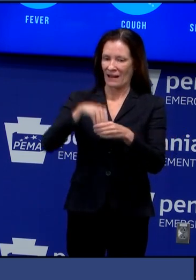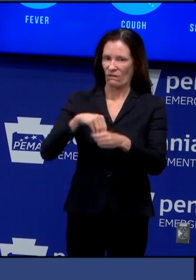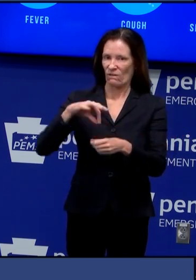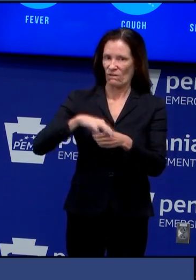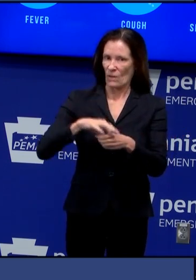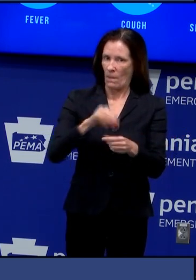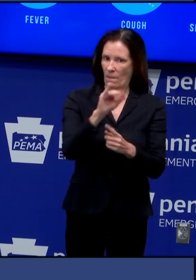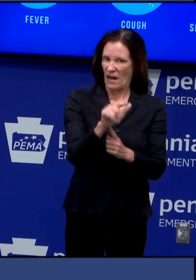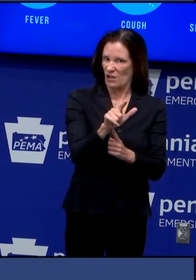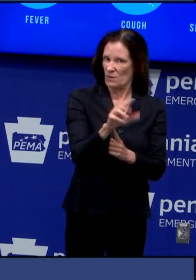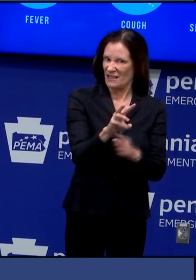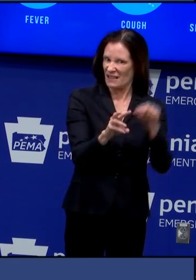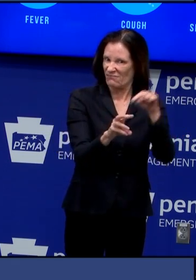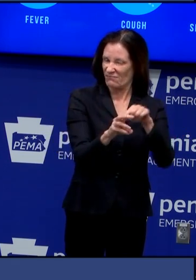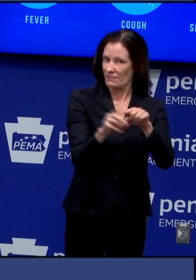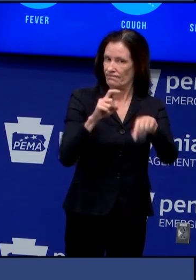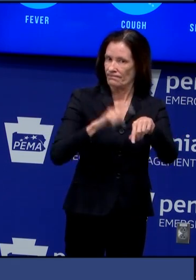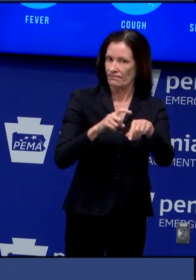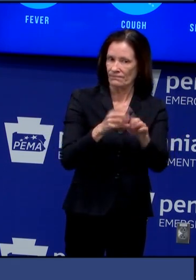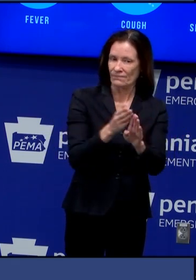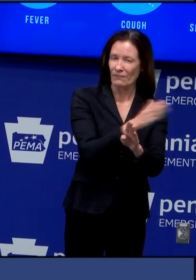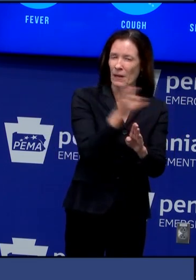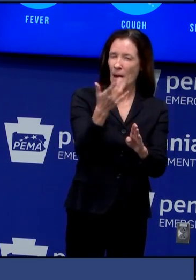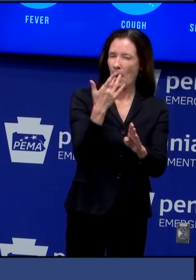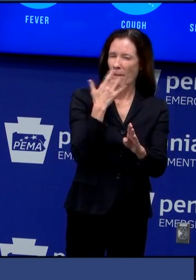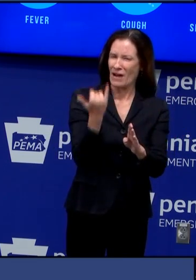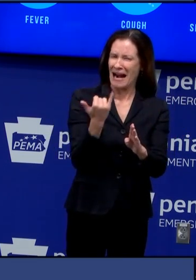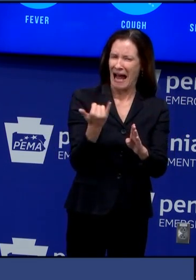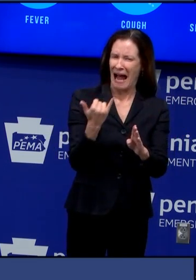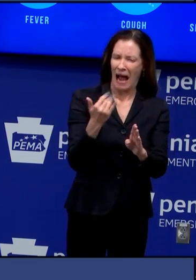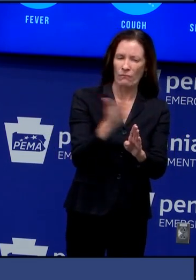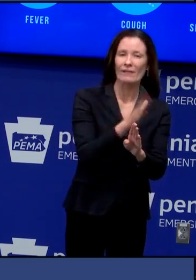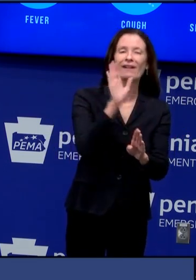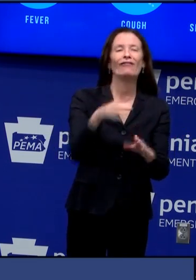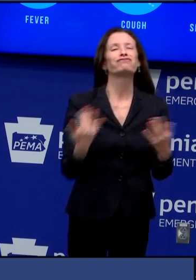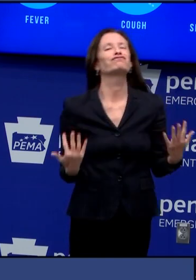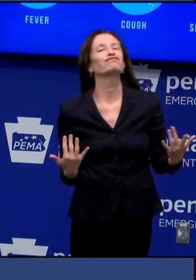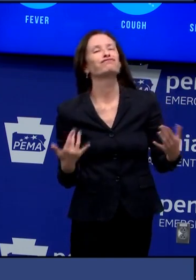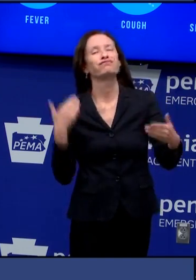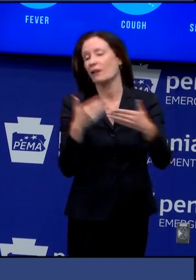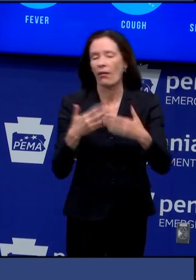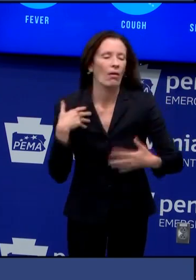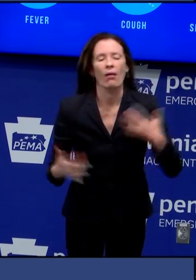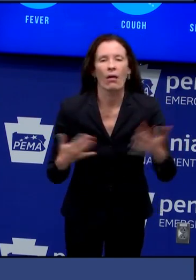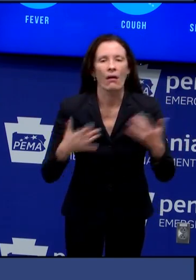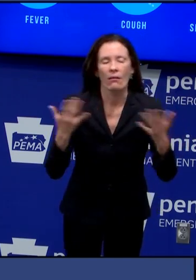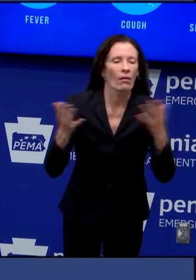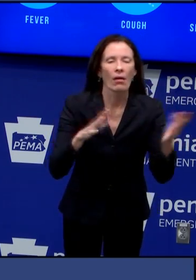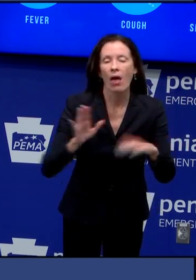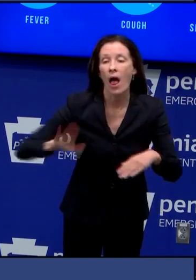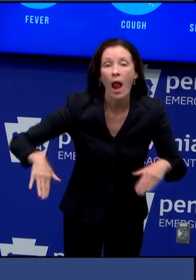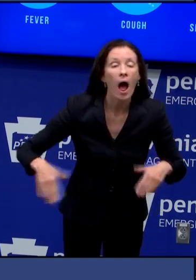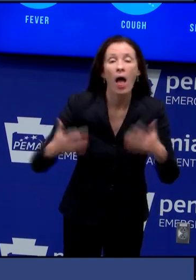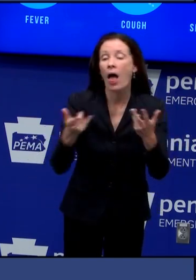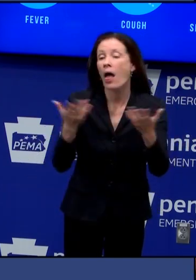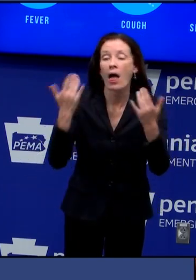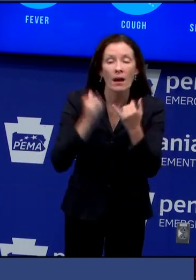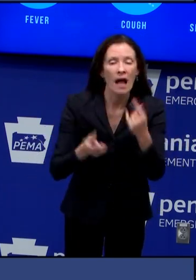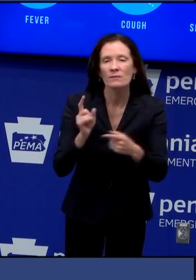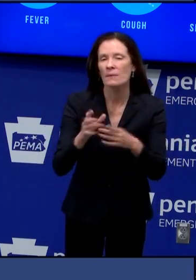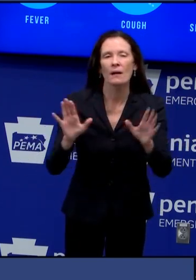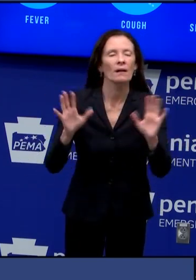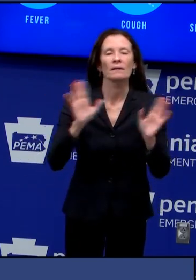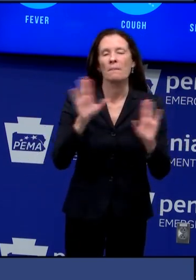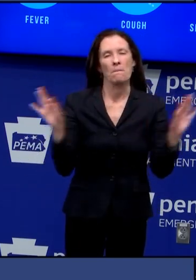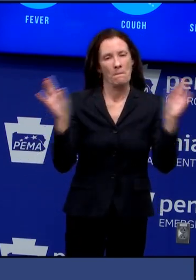today because we all know that the the longer it takes for you to apply the longer it'll take for you to get your ballot and then we need to make